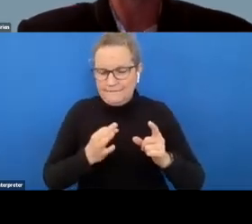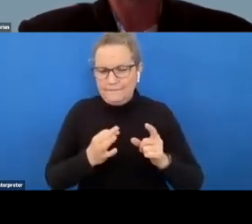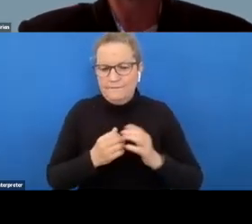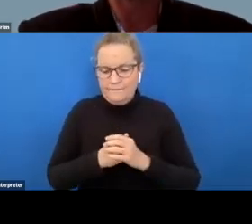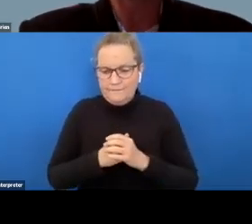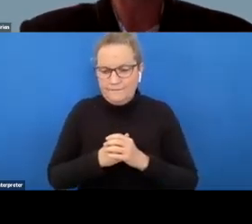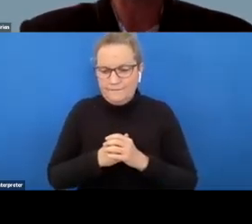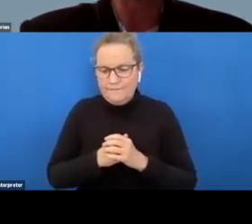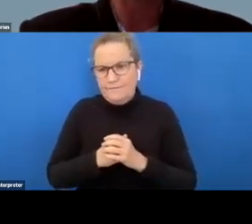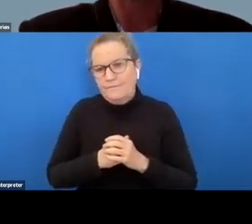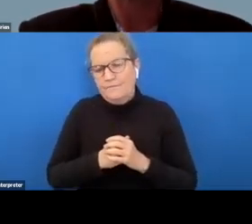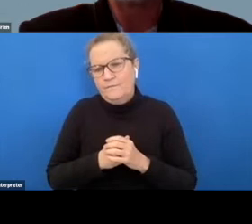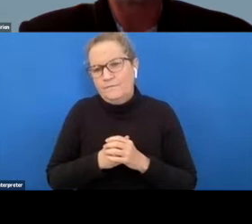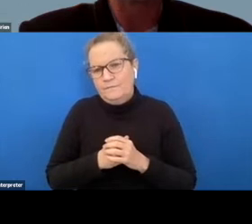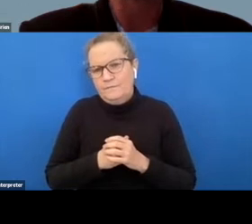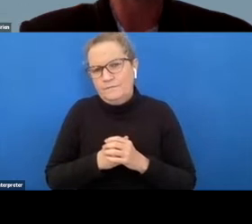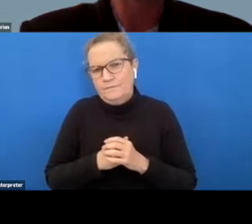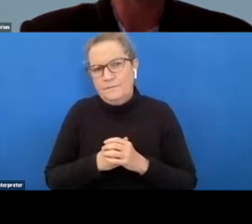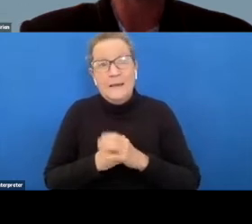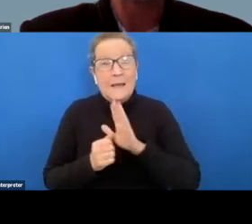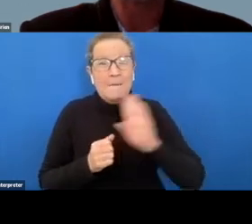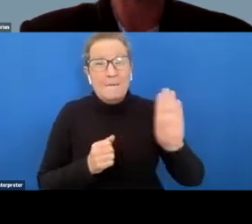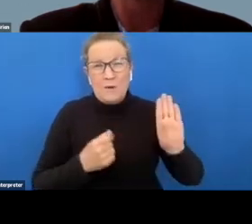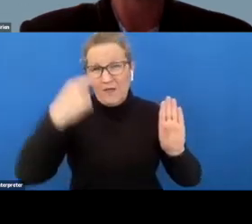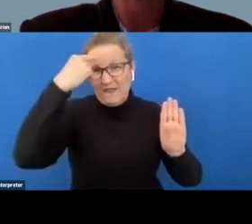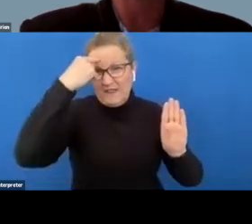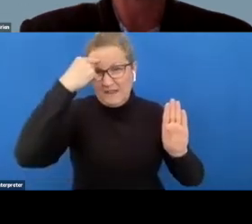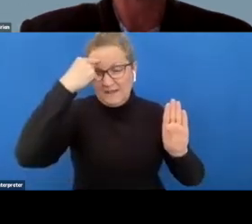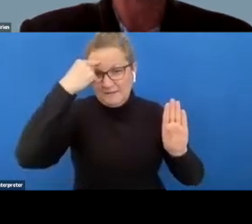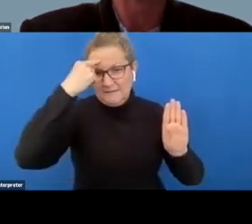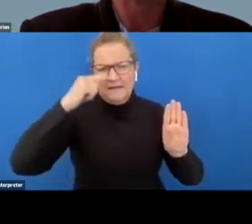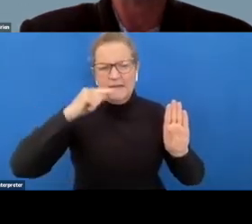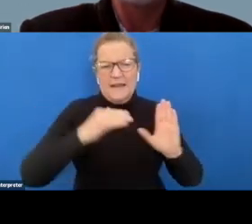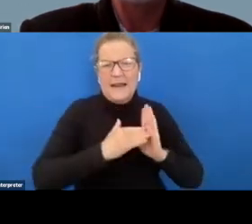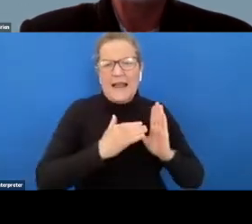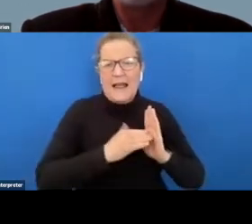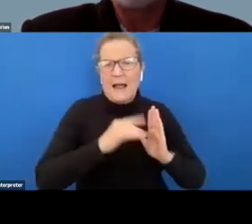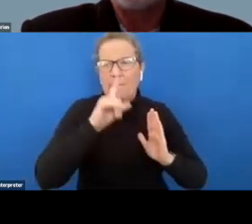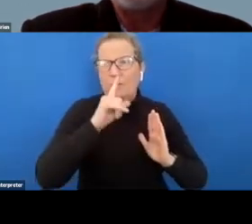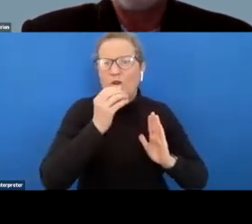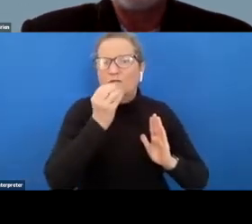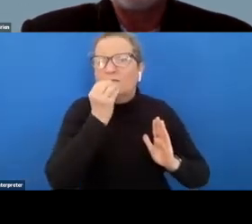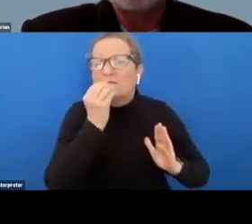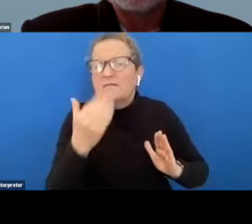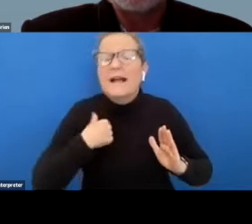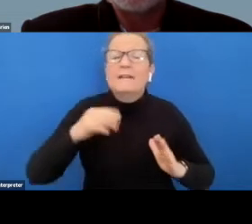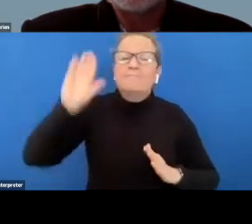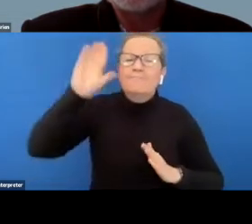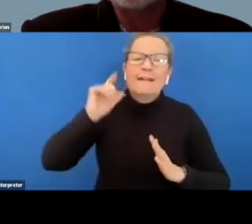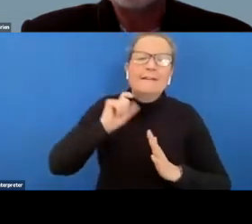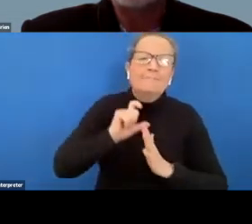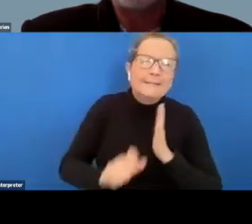board why do the panel think people won't share that they live with a disability when applying for roles